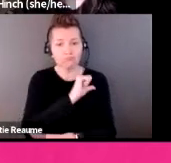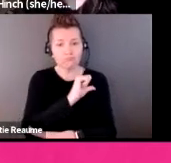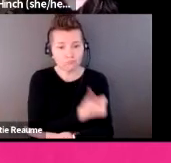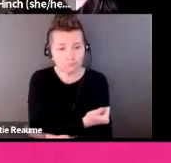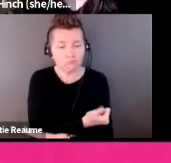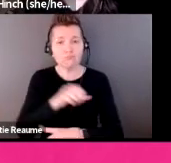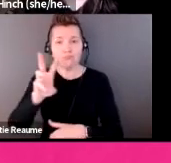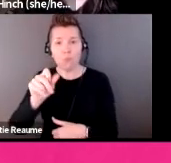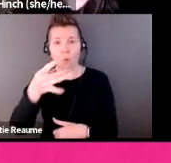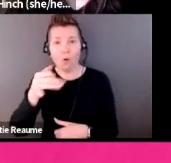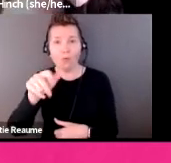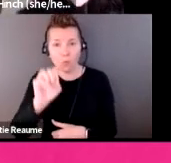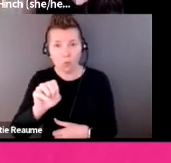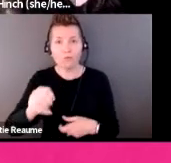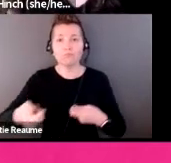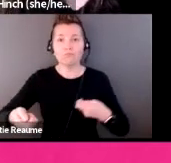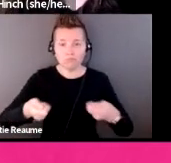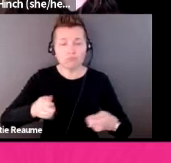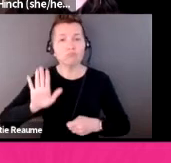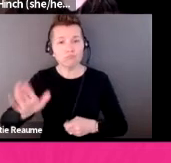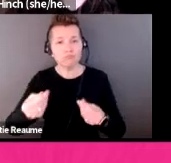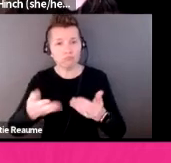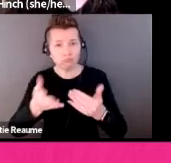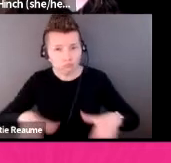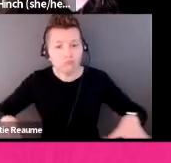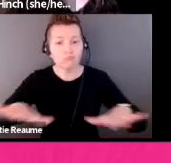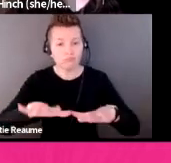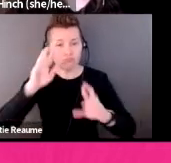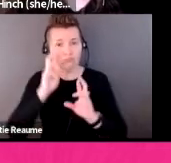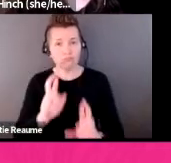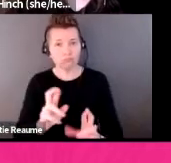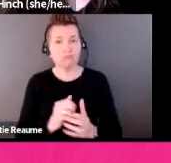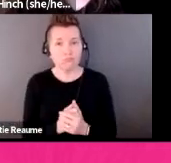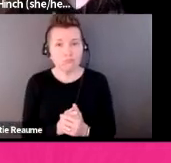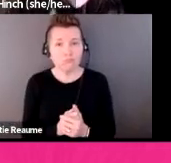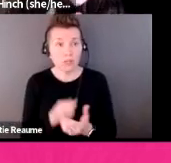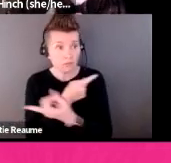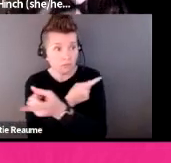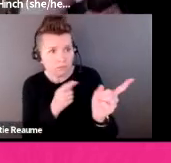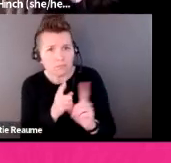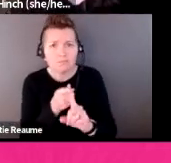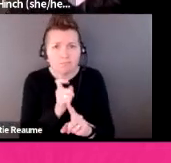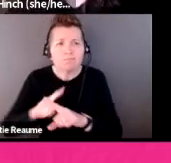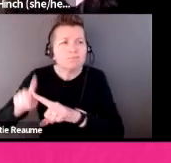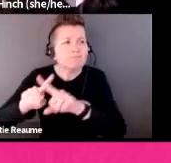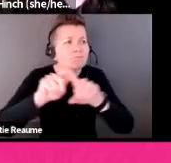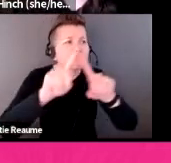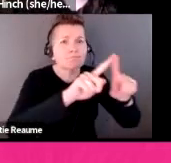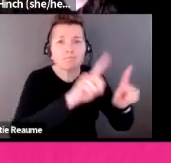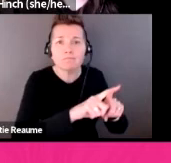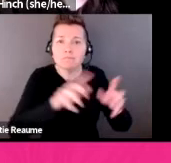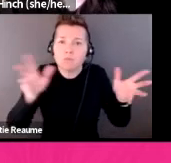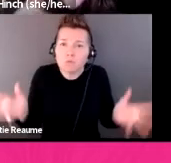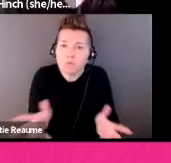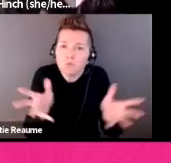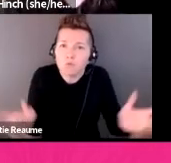over its territory. And wherever you may be tuning in from this evening, we encourage you to do the